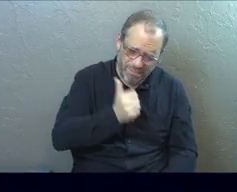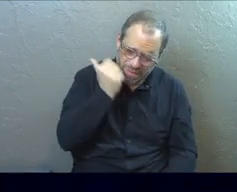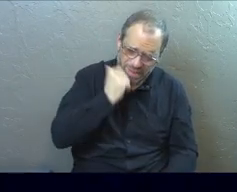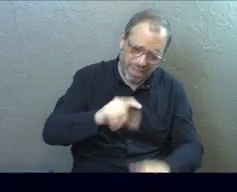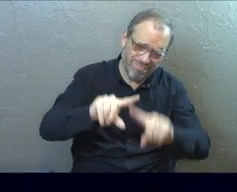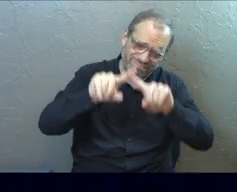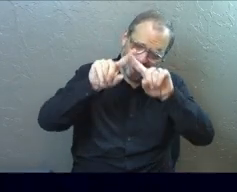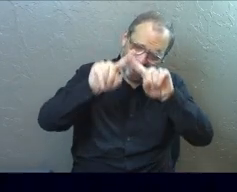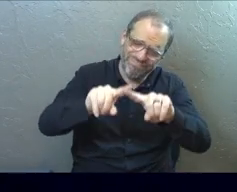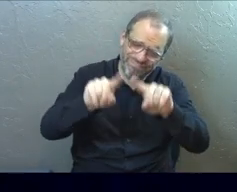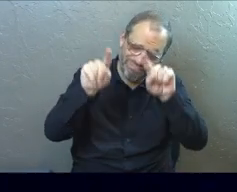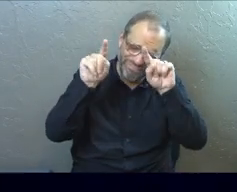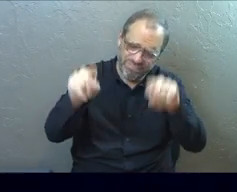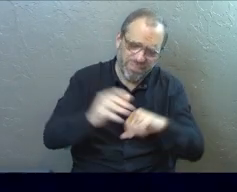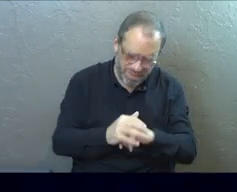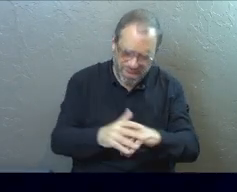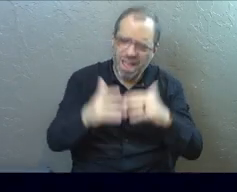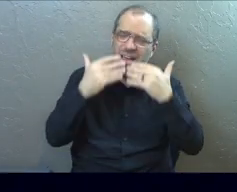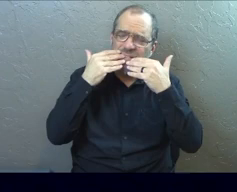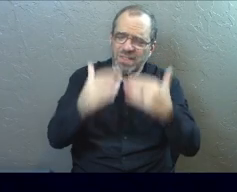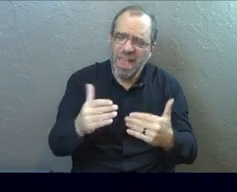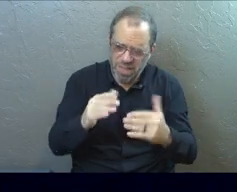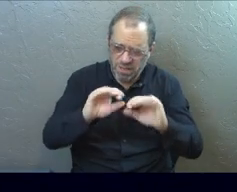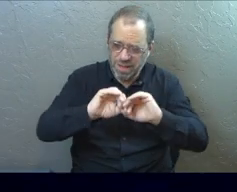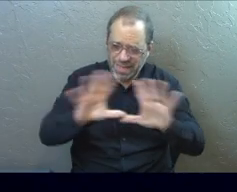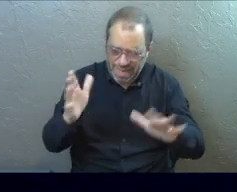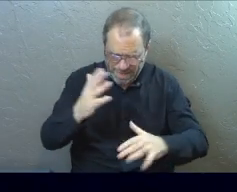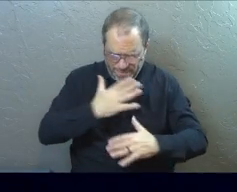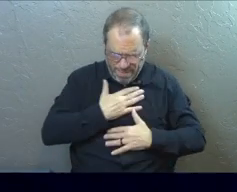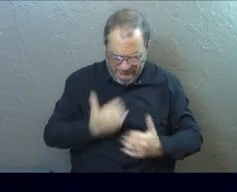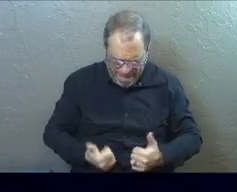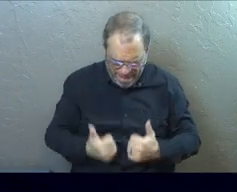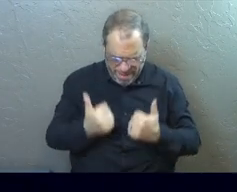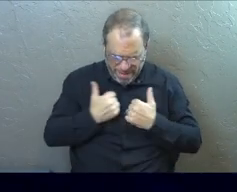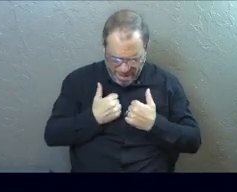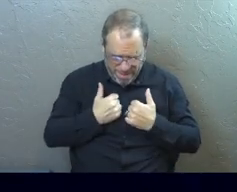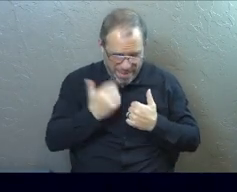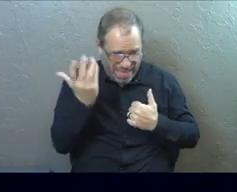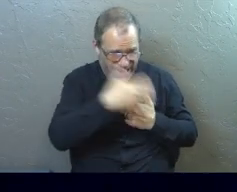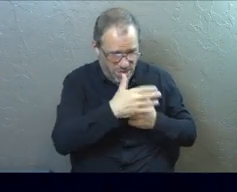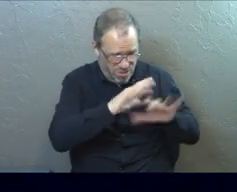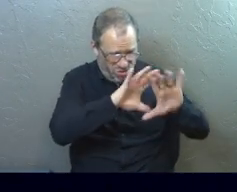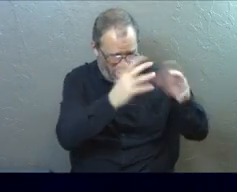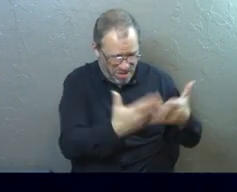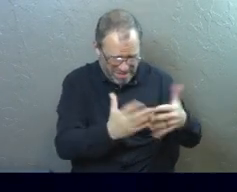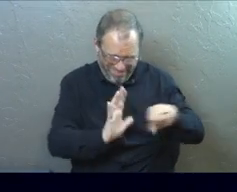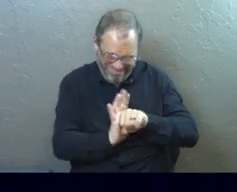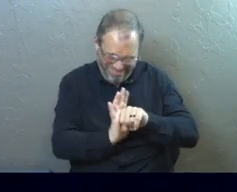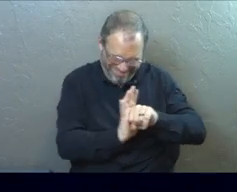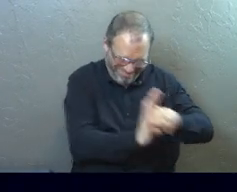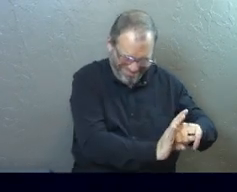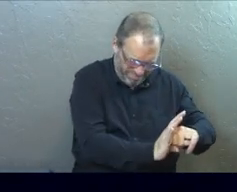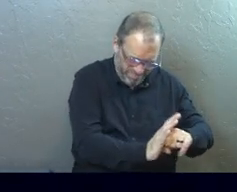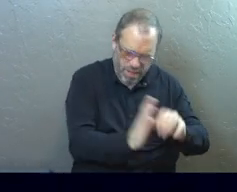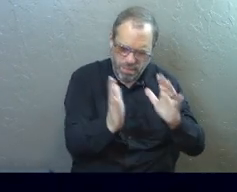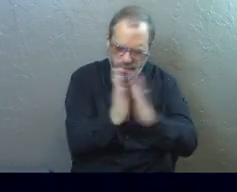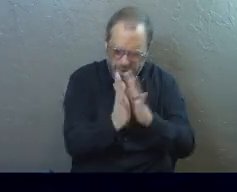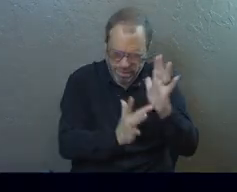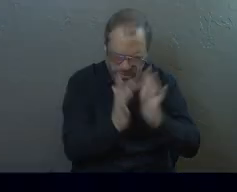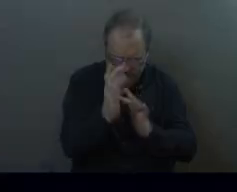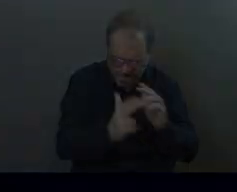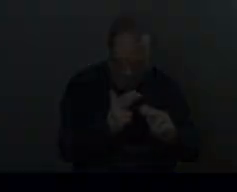single day. God, we thank you for your light in our life that is pushing back the darkness. We pray this in Jesus' name.